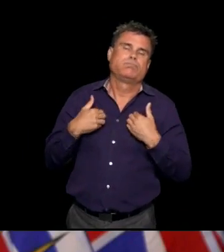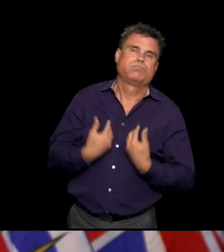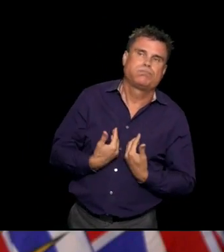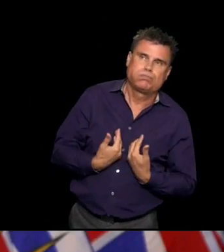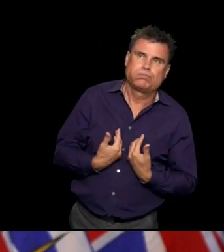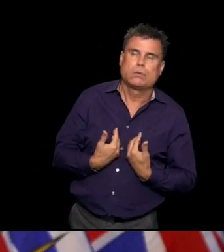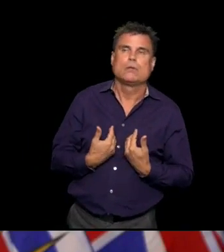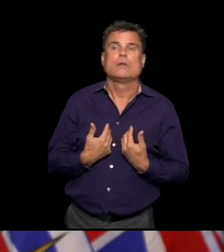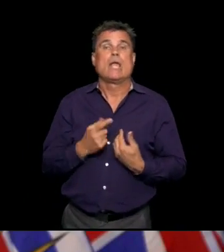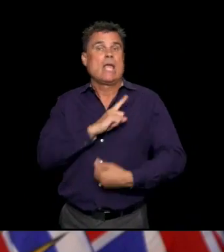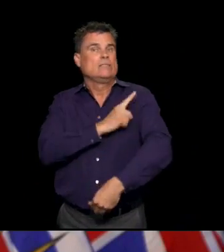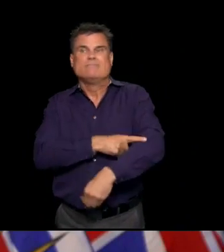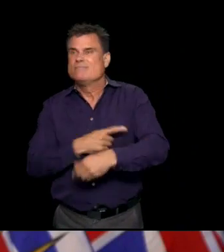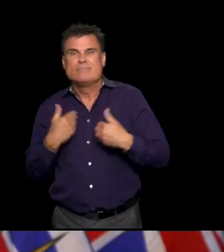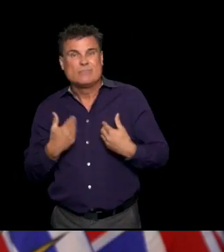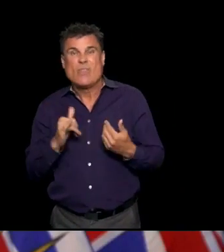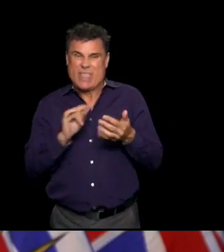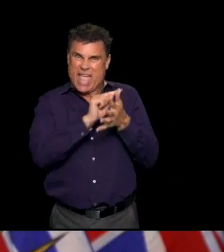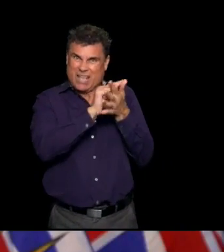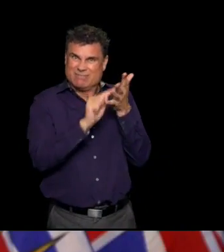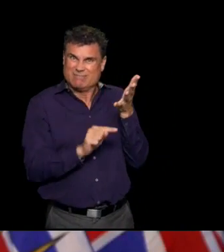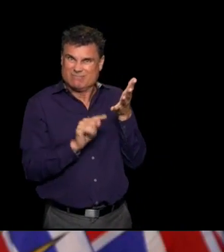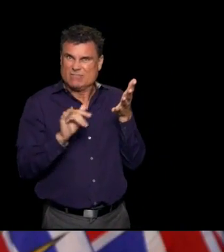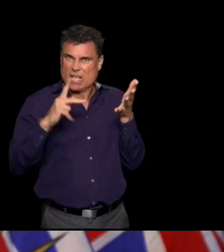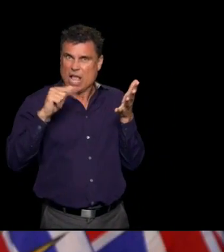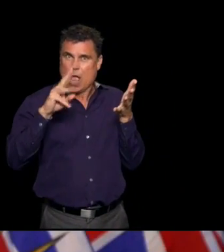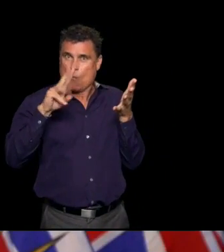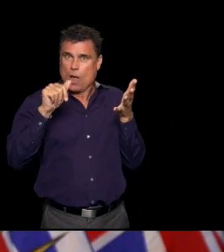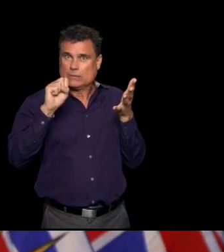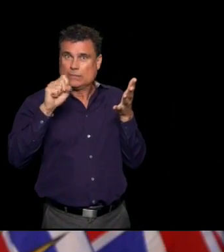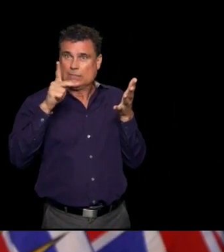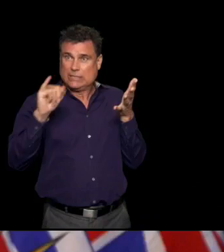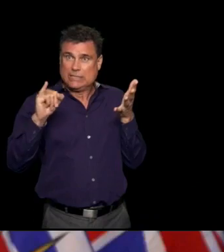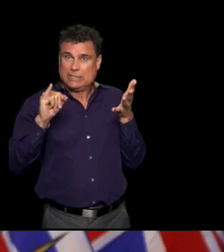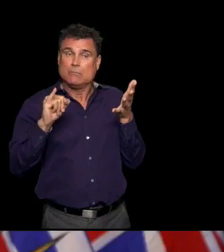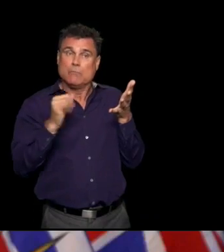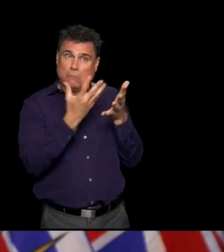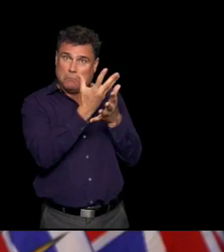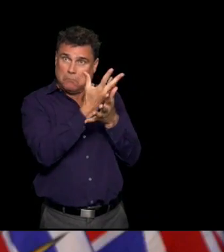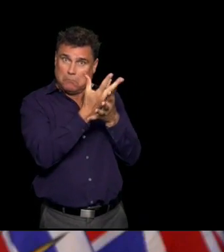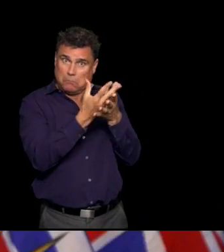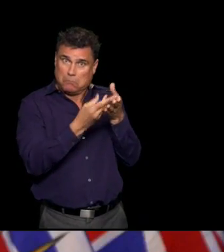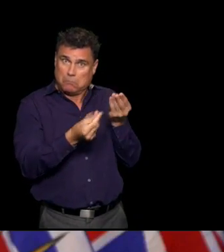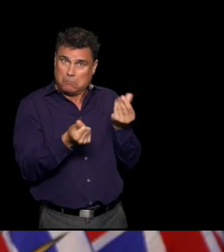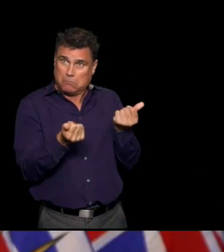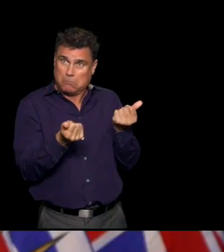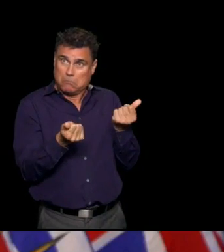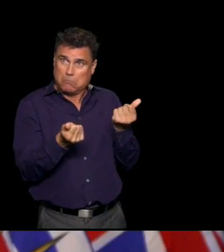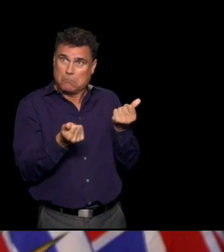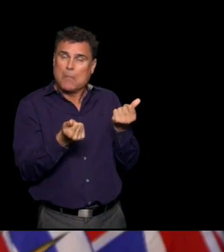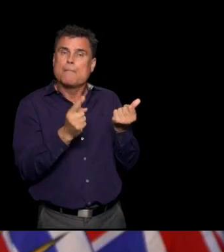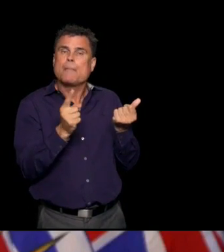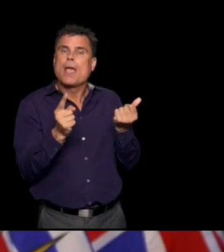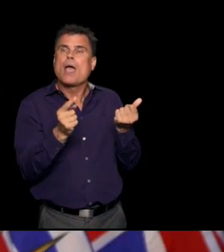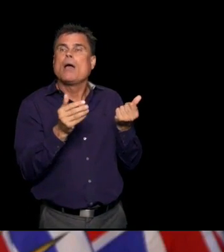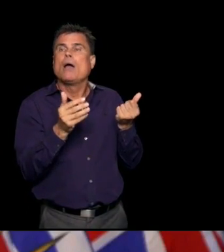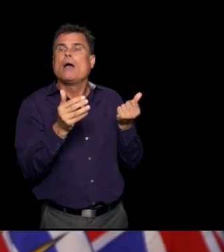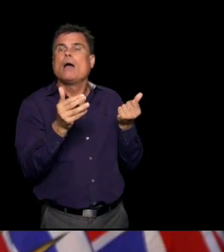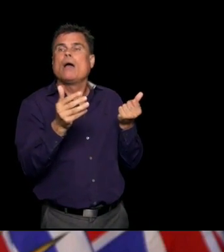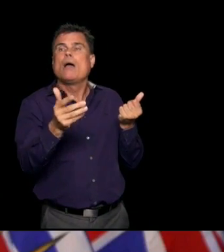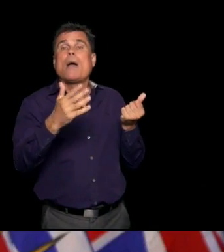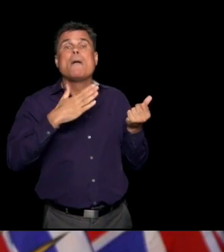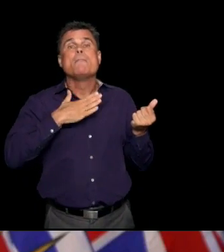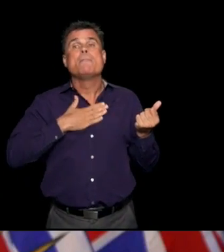and feeling wiped out and tired, very tired. But it tends to be a constellation of things. And for some children, it can